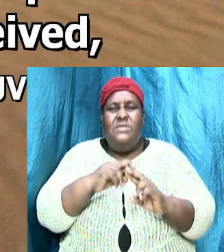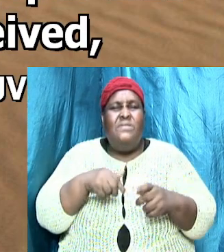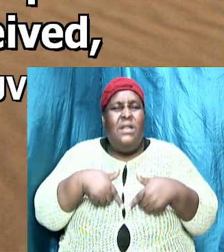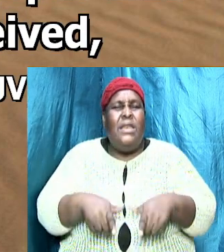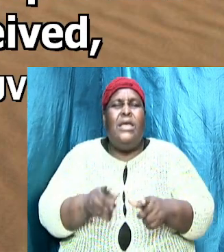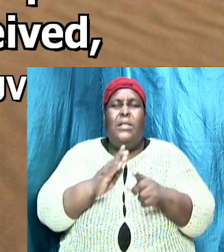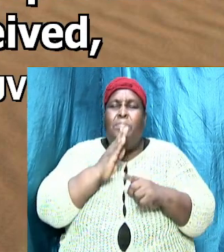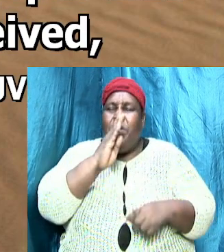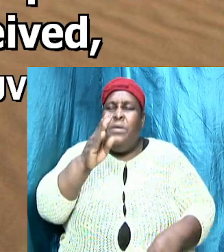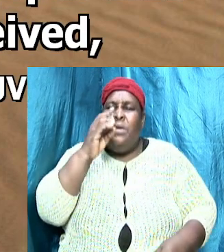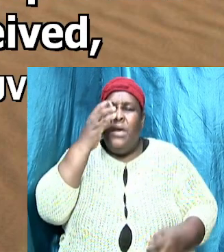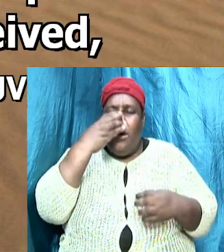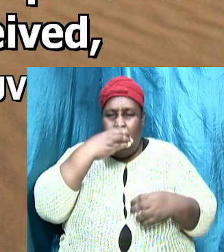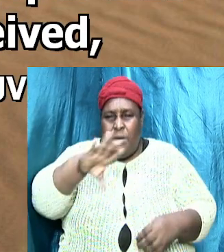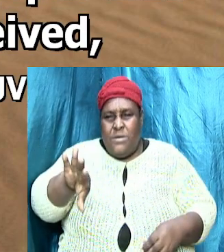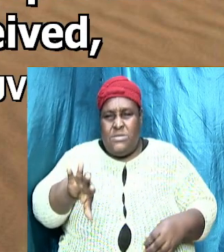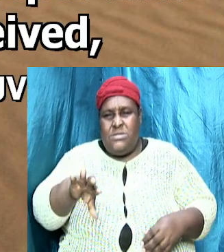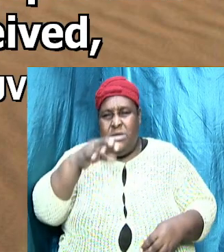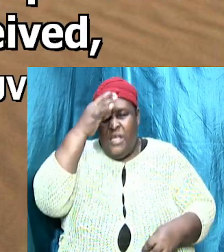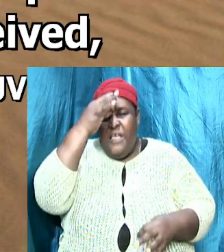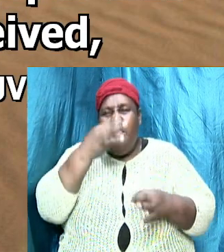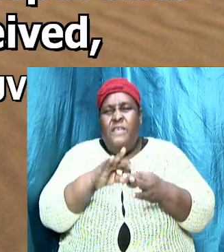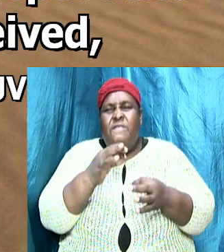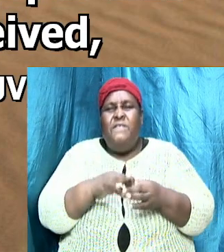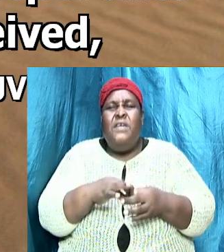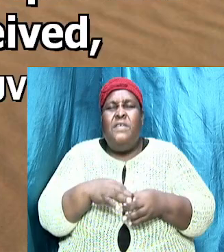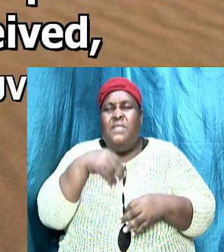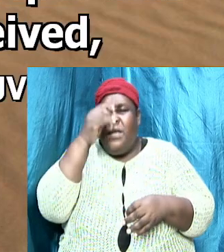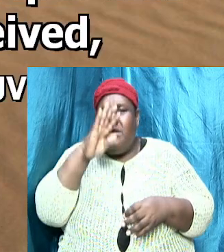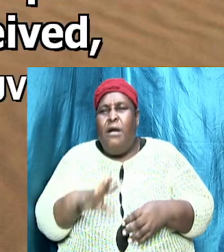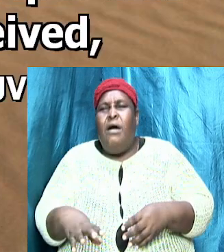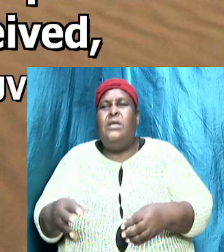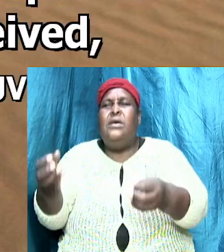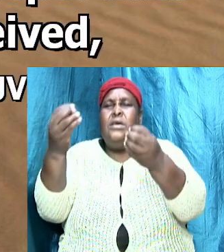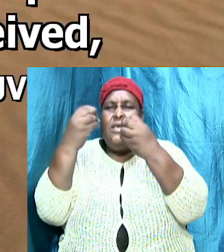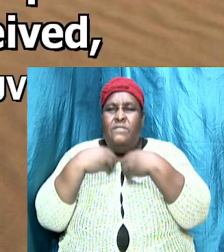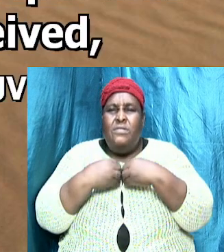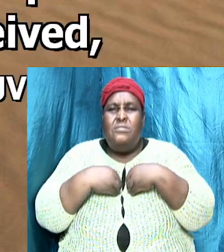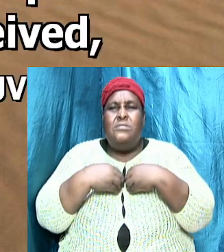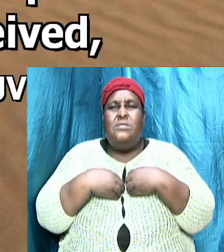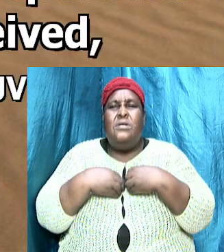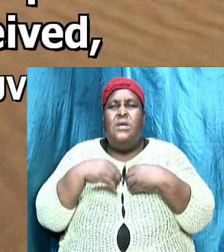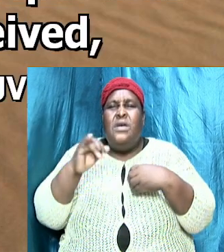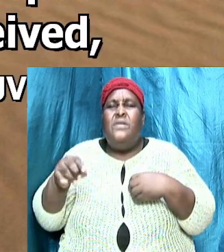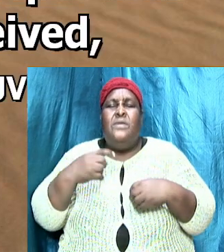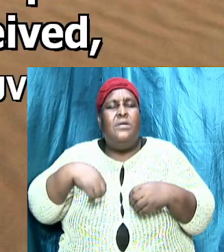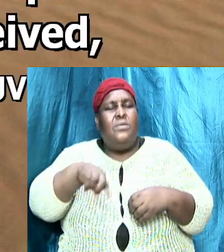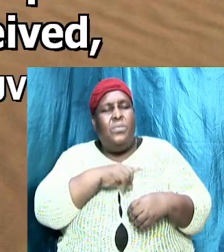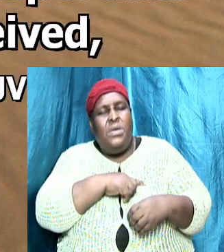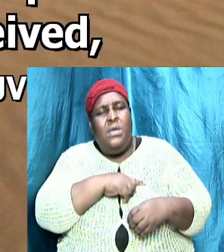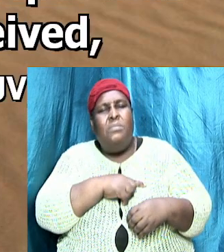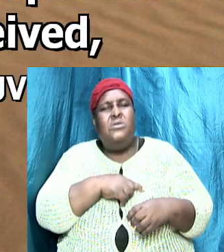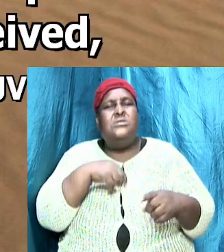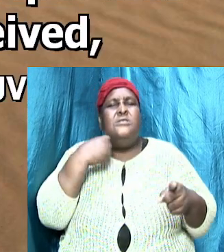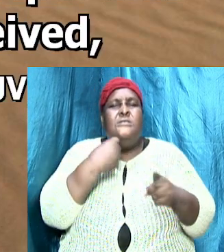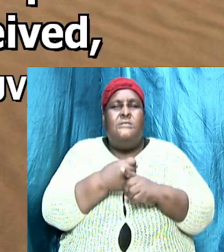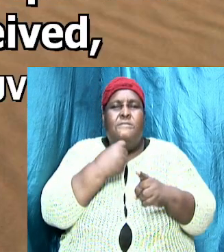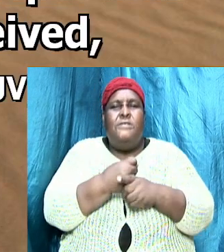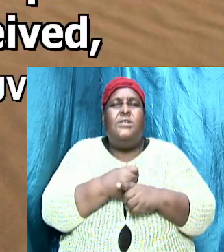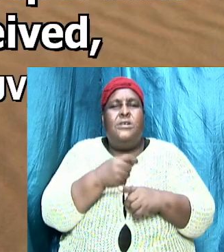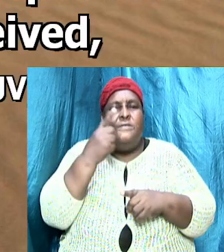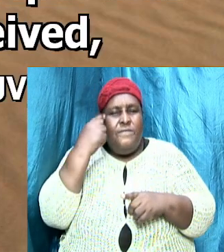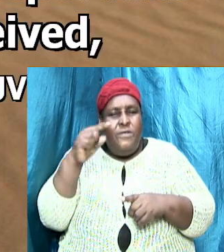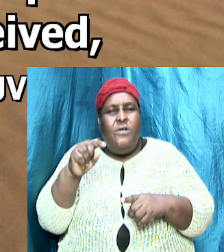entrusted to us by God this faith that we must contend for is grounded in